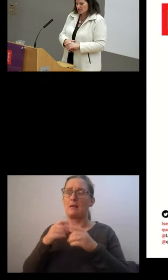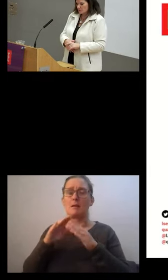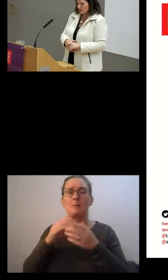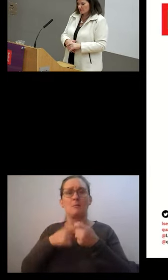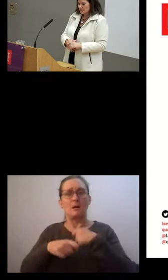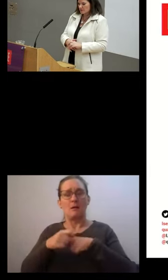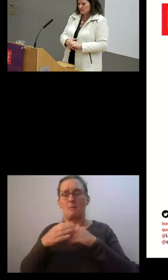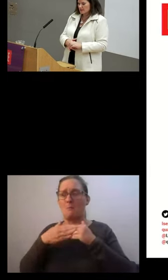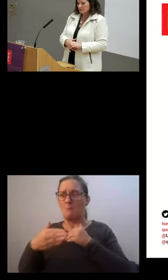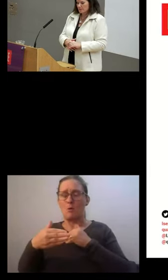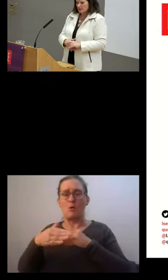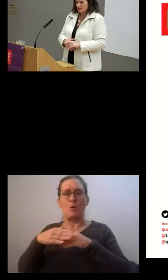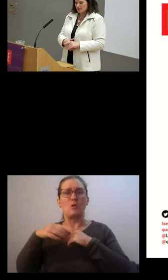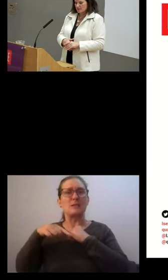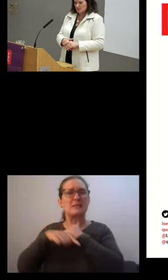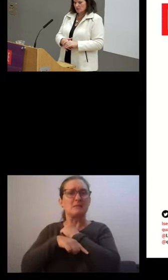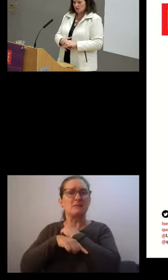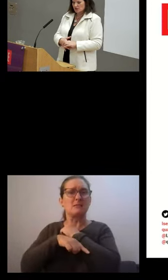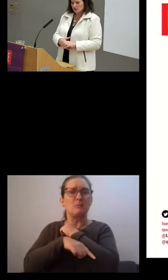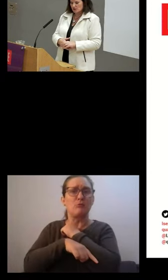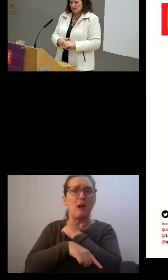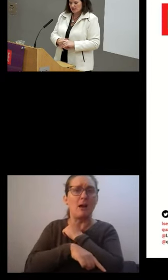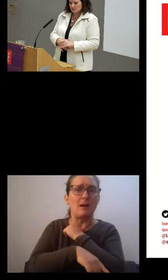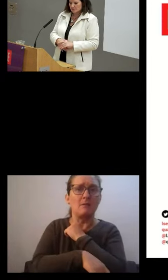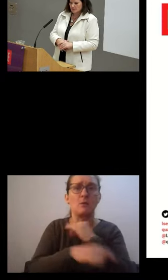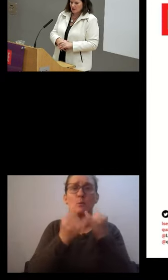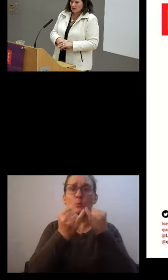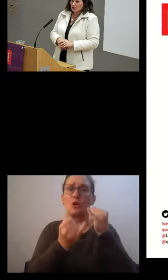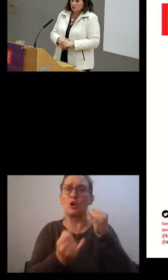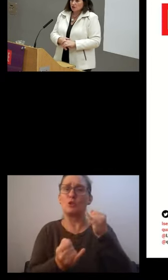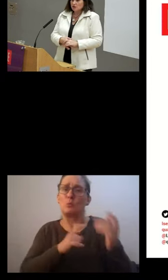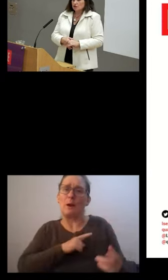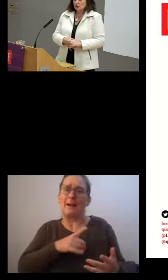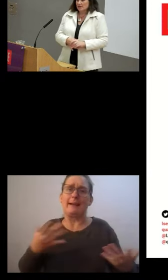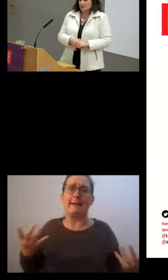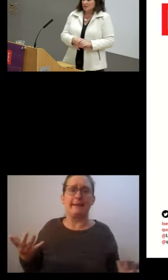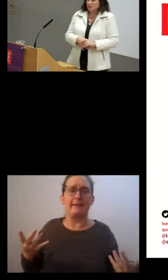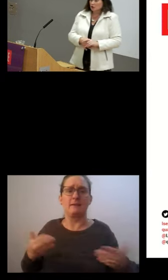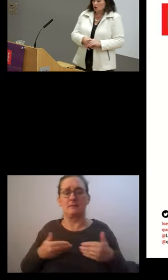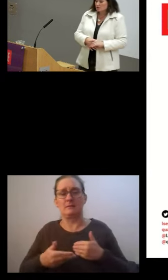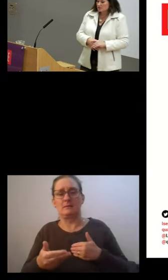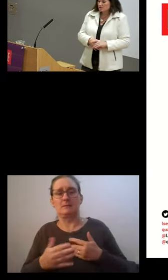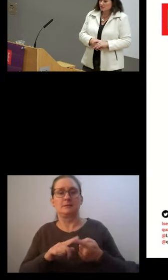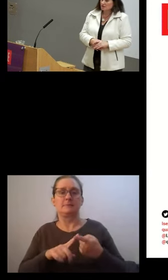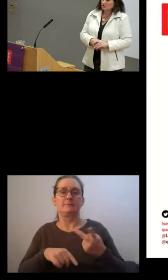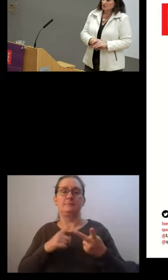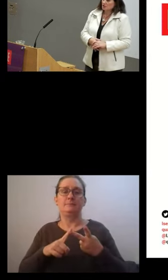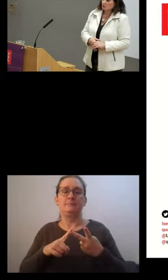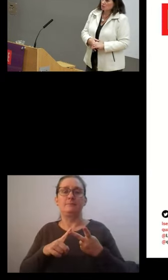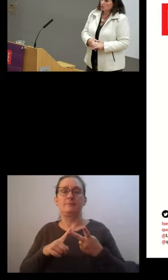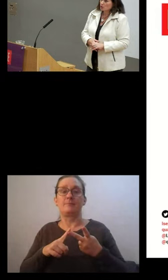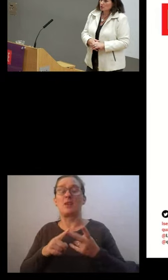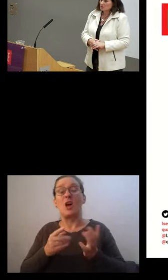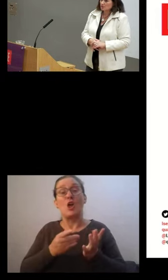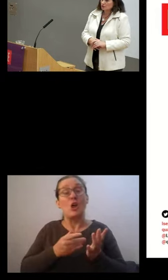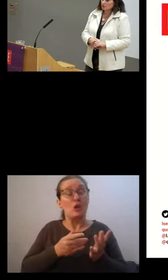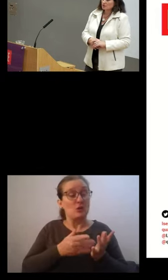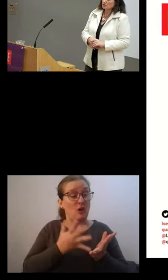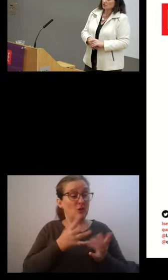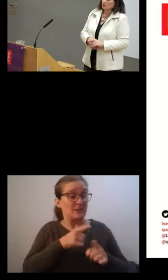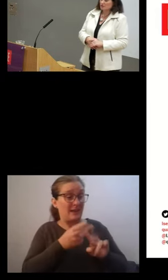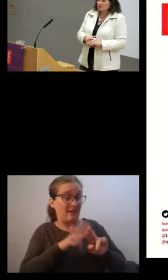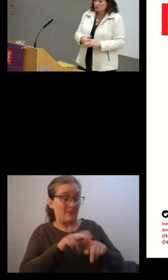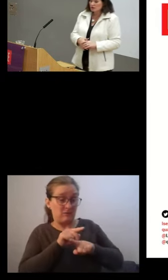more intensely deprived over time? That's something that we need to look at. We need to look at the hidden costs associated with poor quality